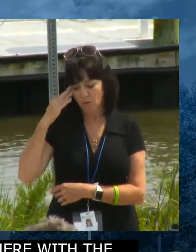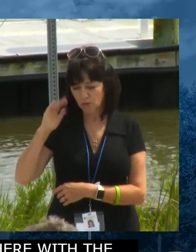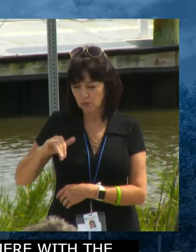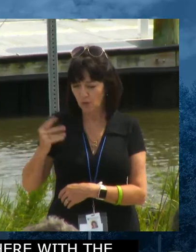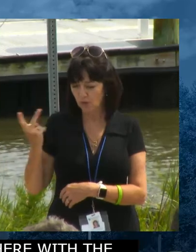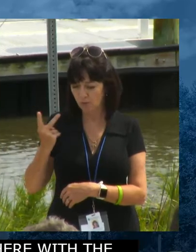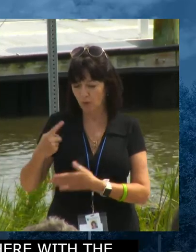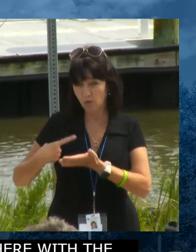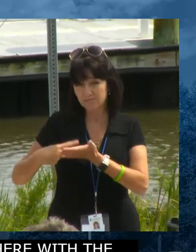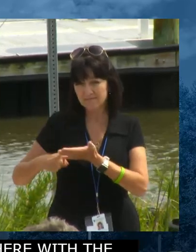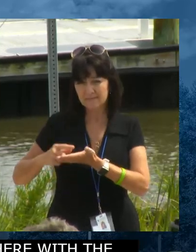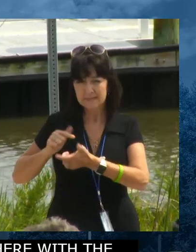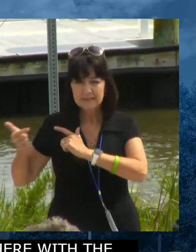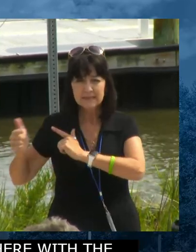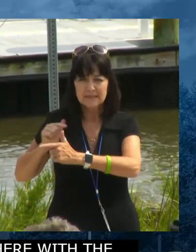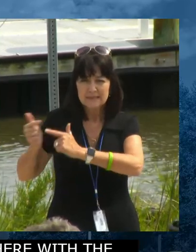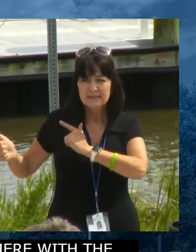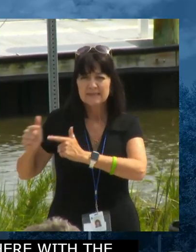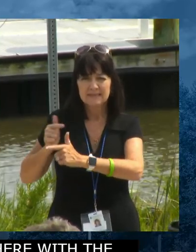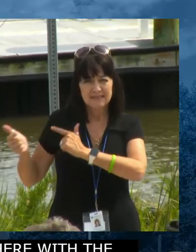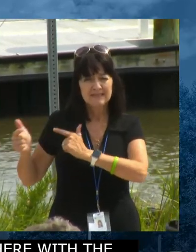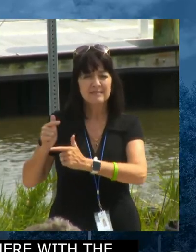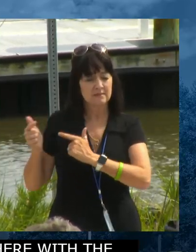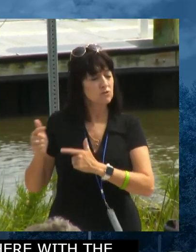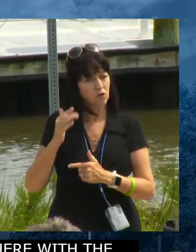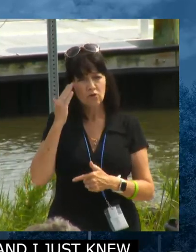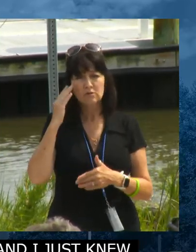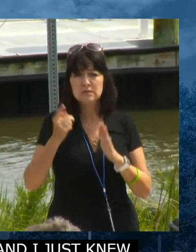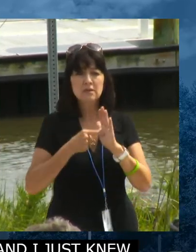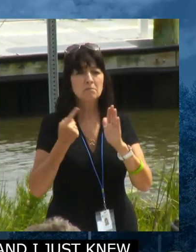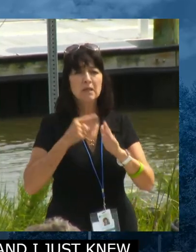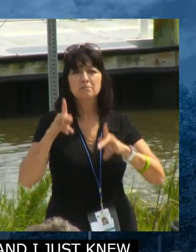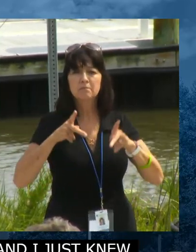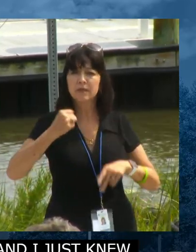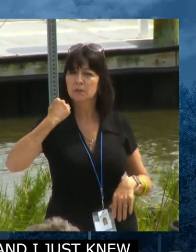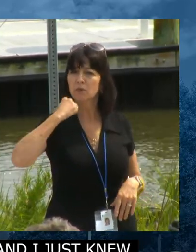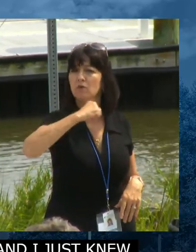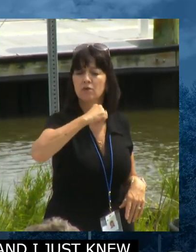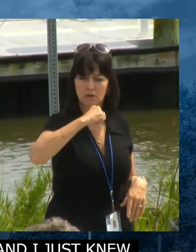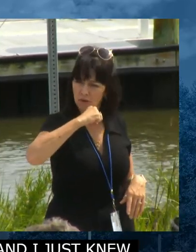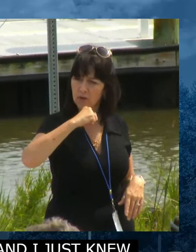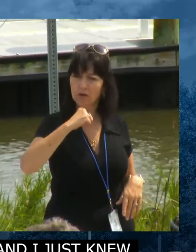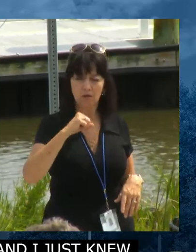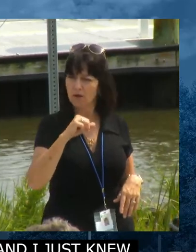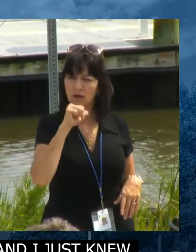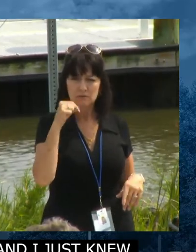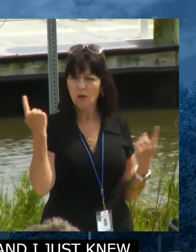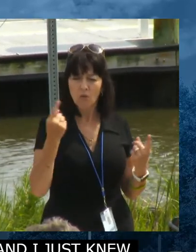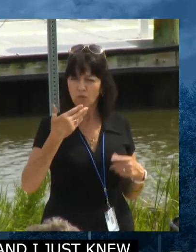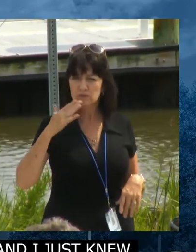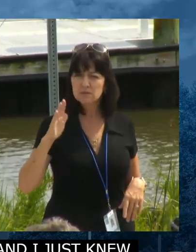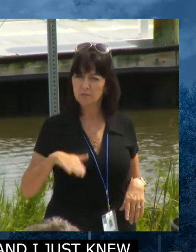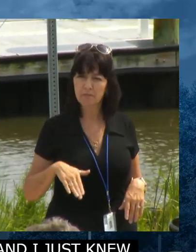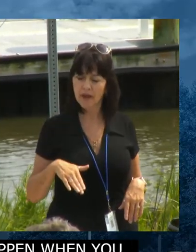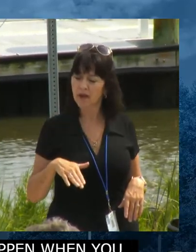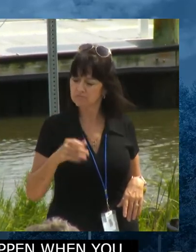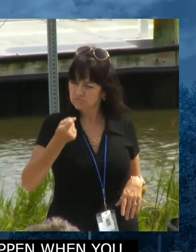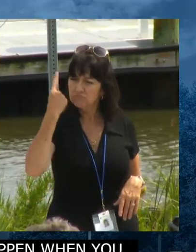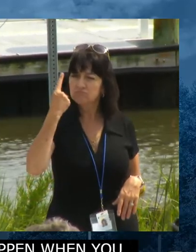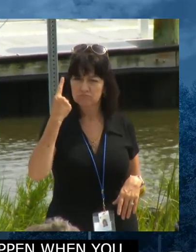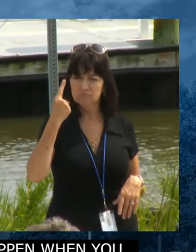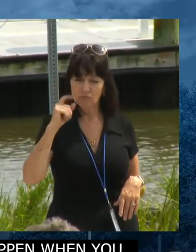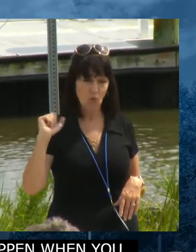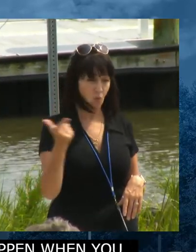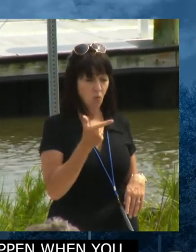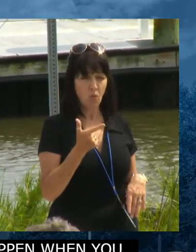you know, good things happen when you have people who push back. When you push back, not everybody, you know, is going to get what they want. But we have a bill.